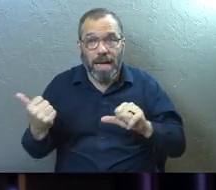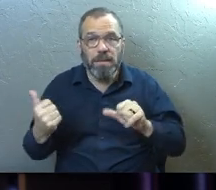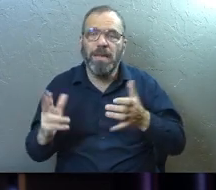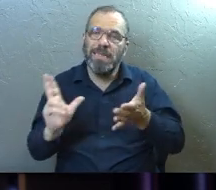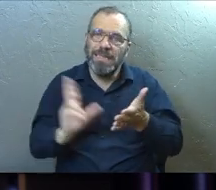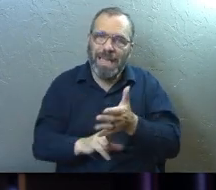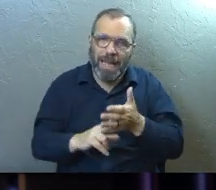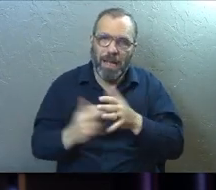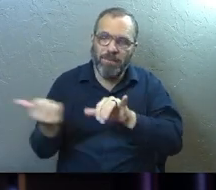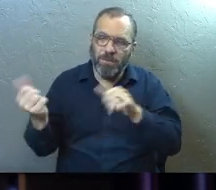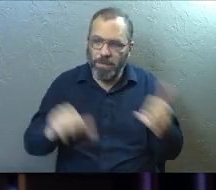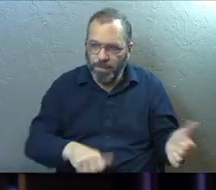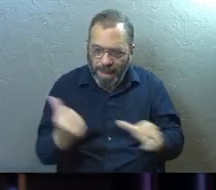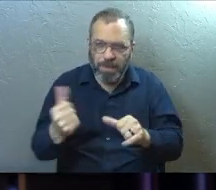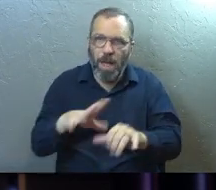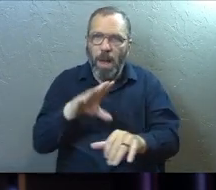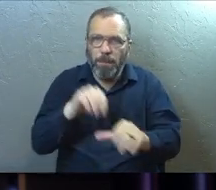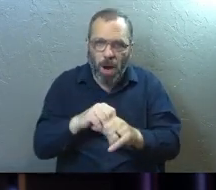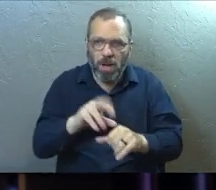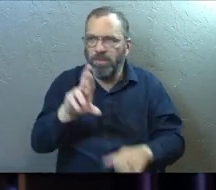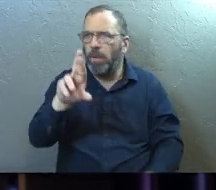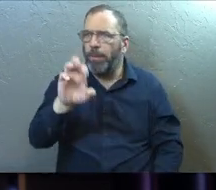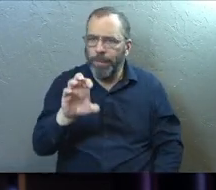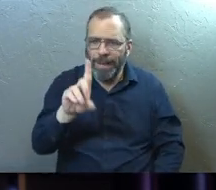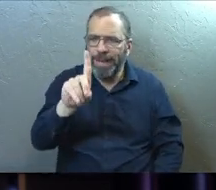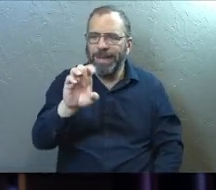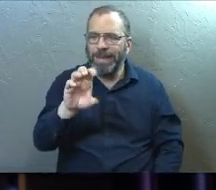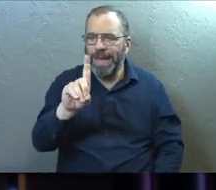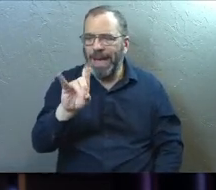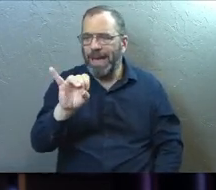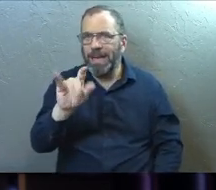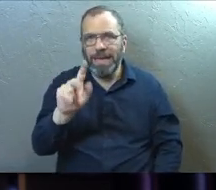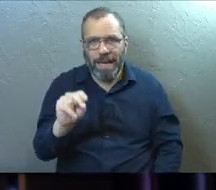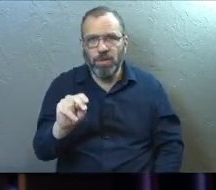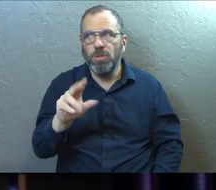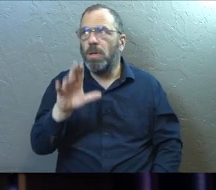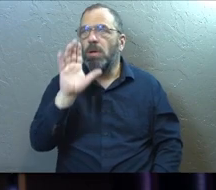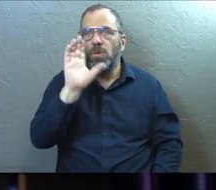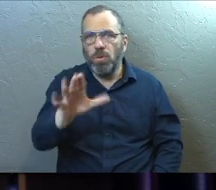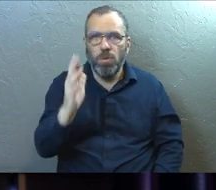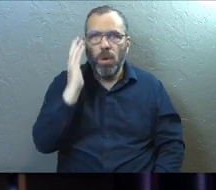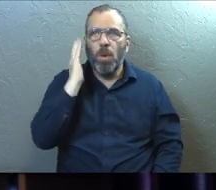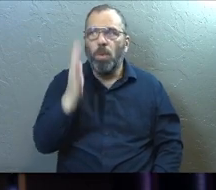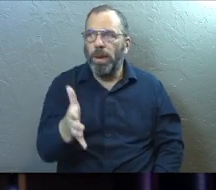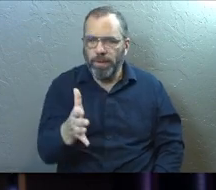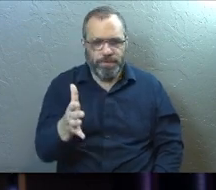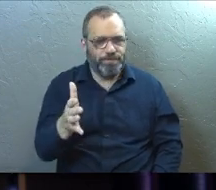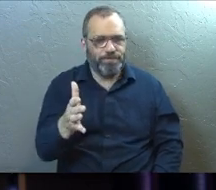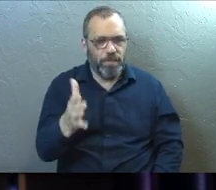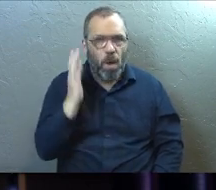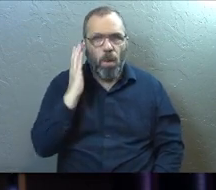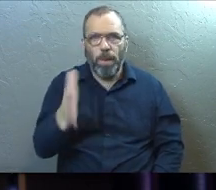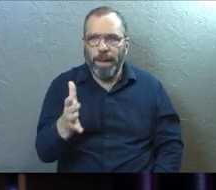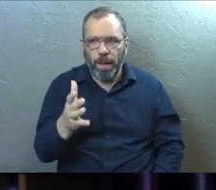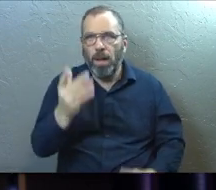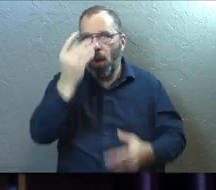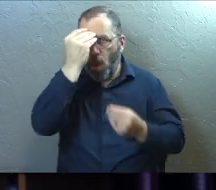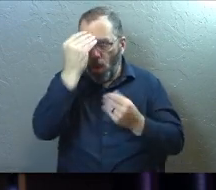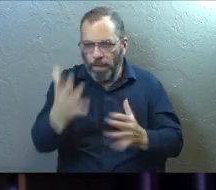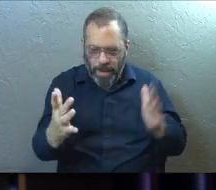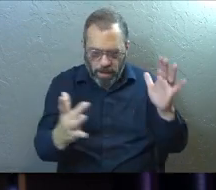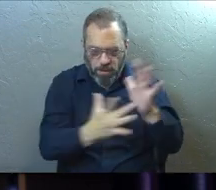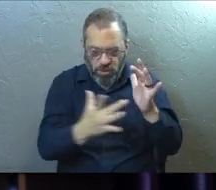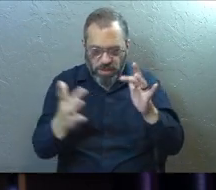sign up today. Let that be part of your rededication with God, is that you're going to obey